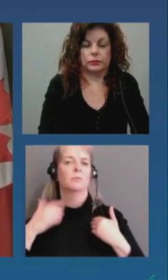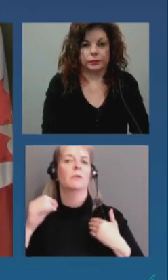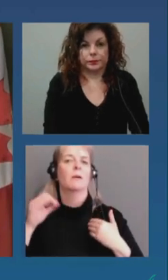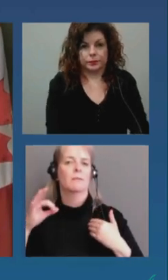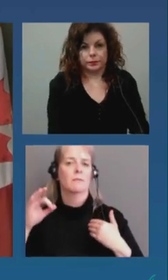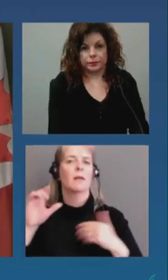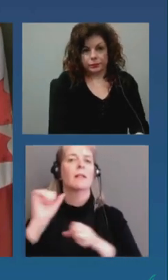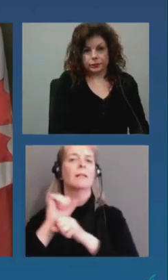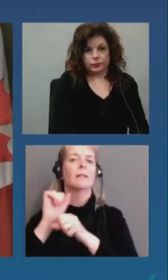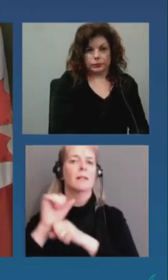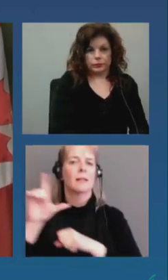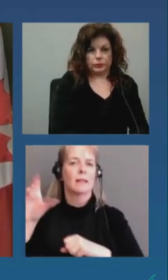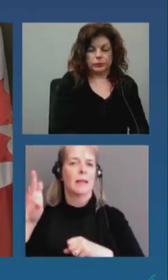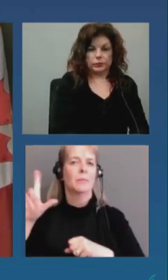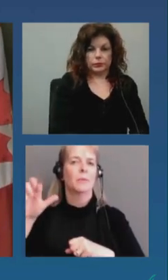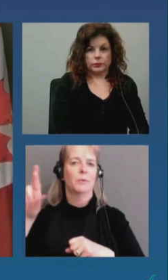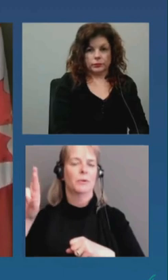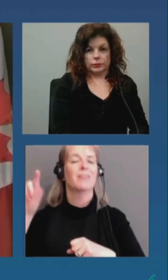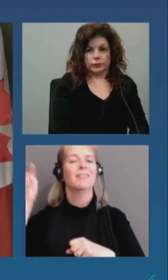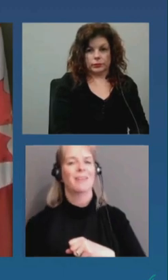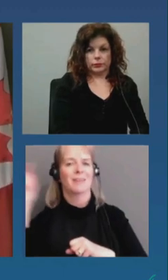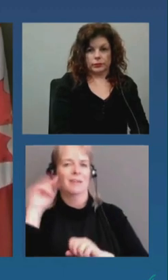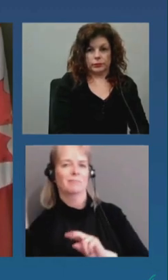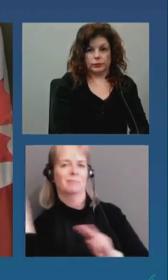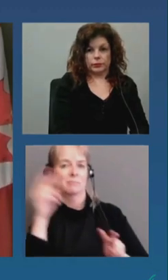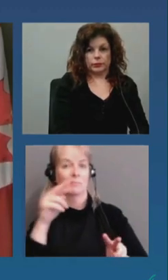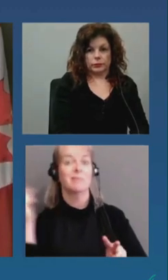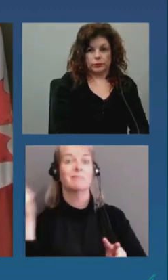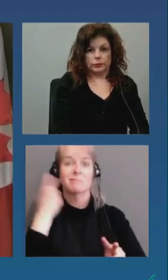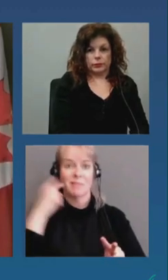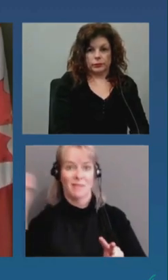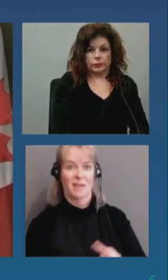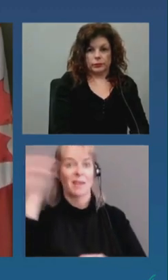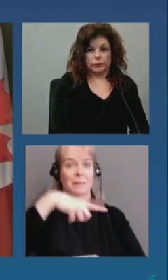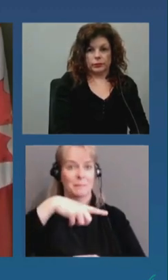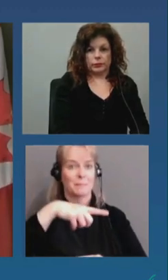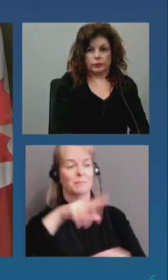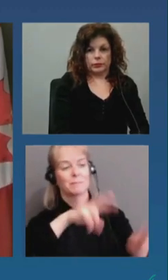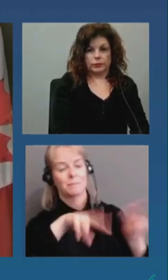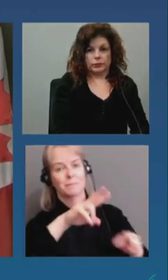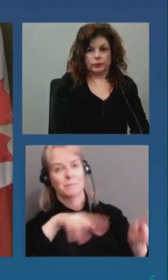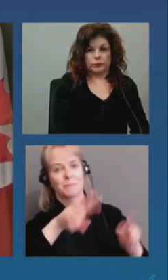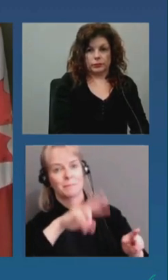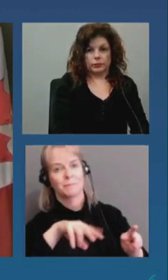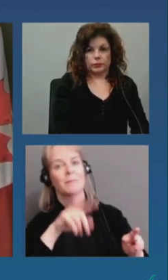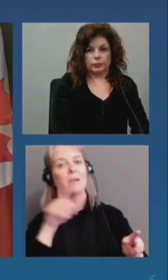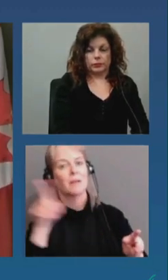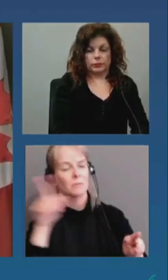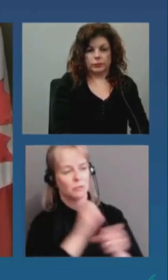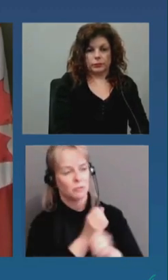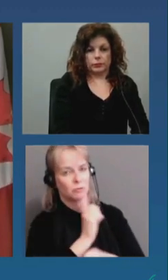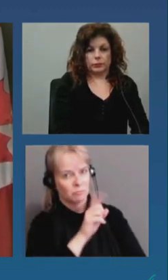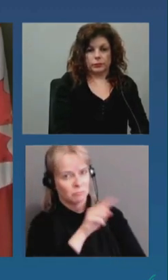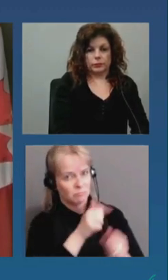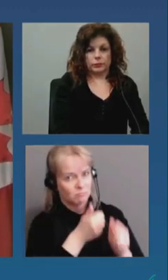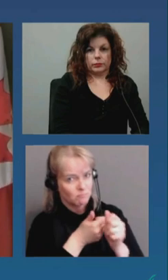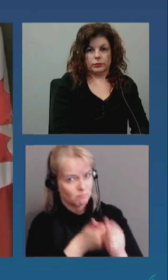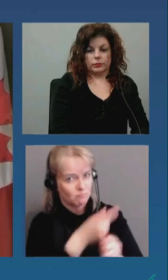visiting those sites to ensure that those employers are following the rules and the guidelines set out by the province.